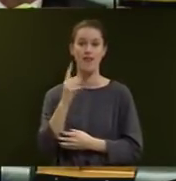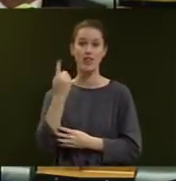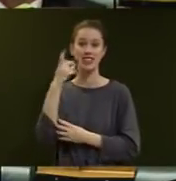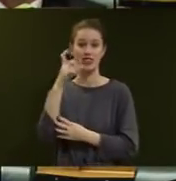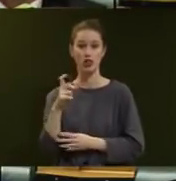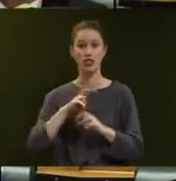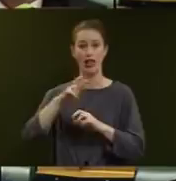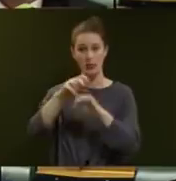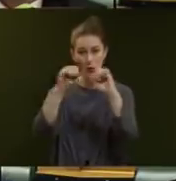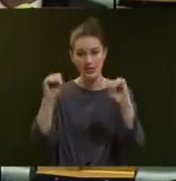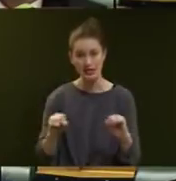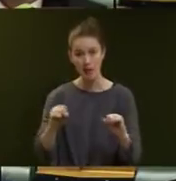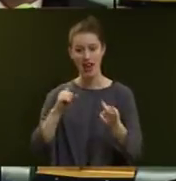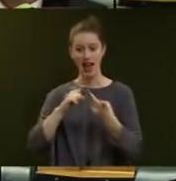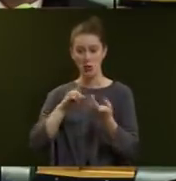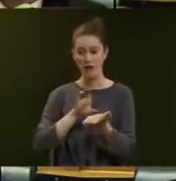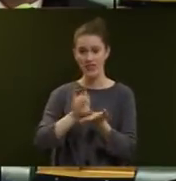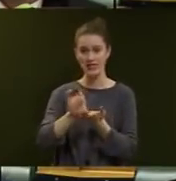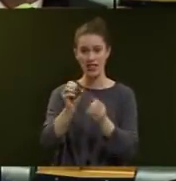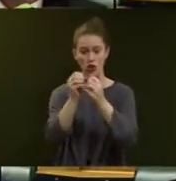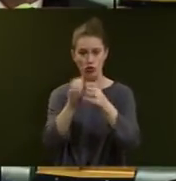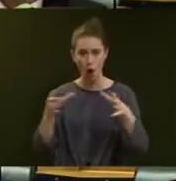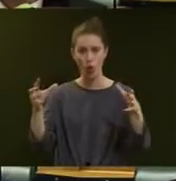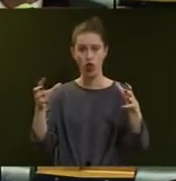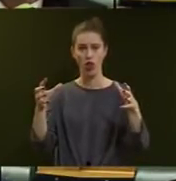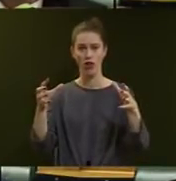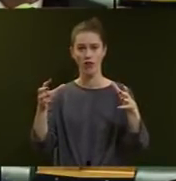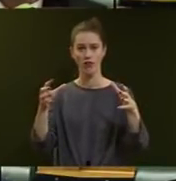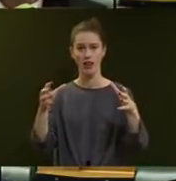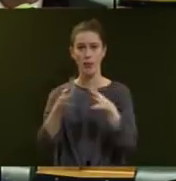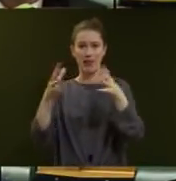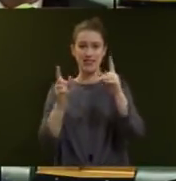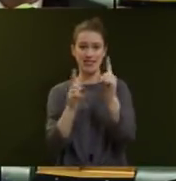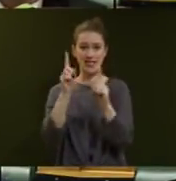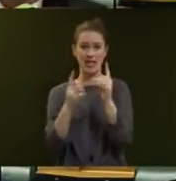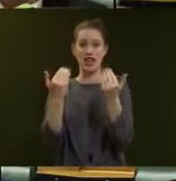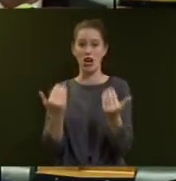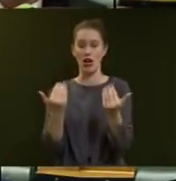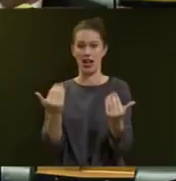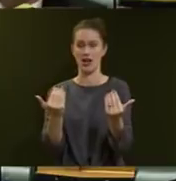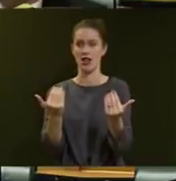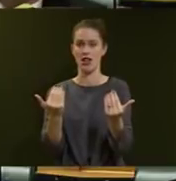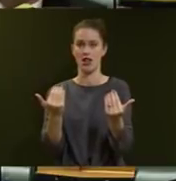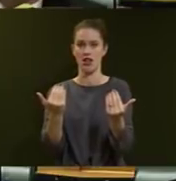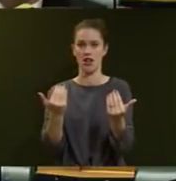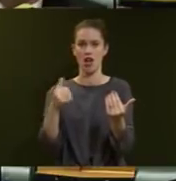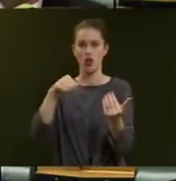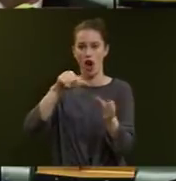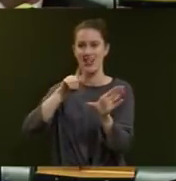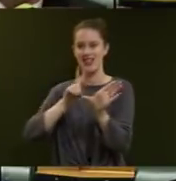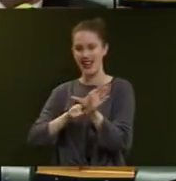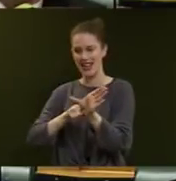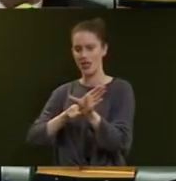transport system and invest in the growth in our country's biggest city which is currently crippled by nine years of